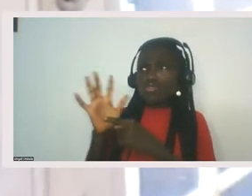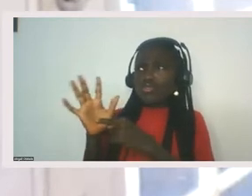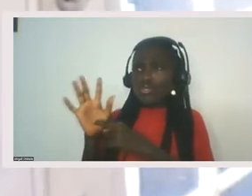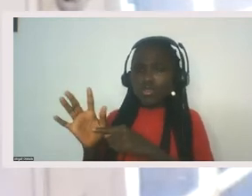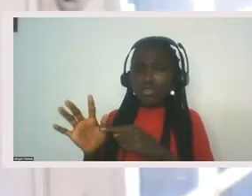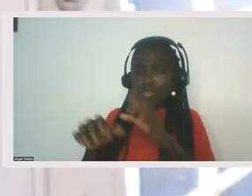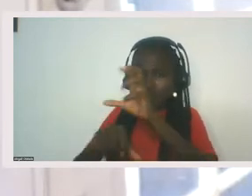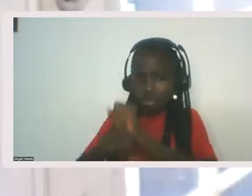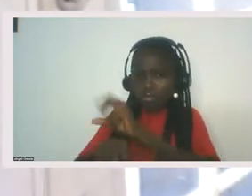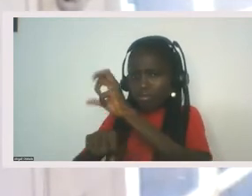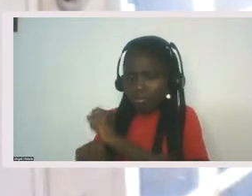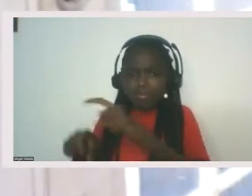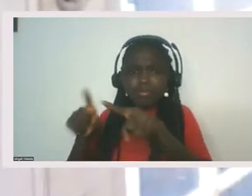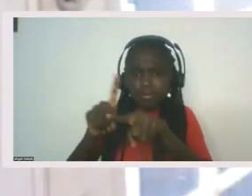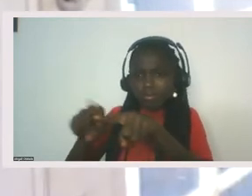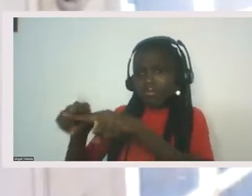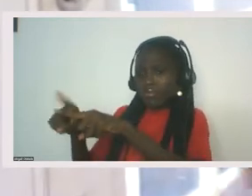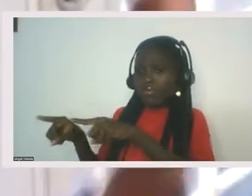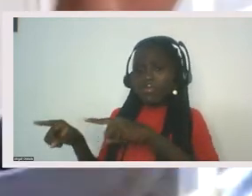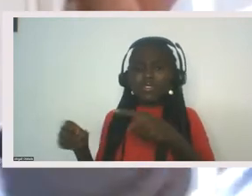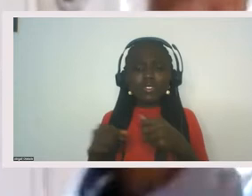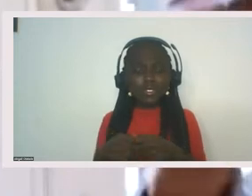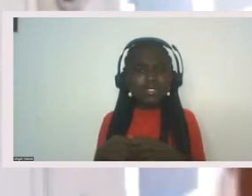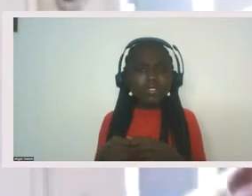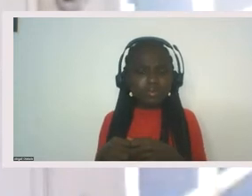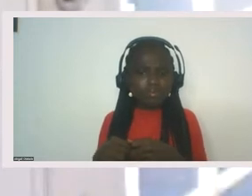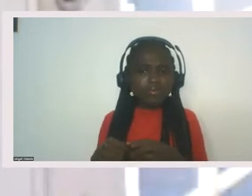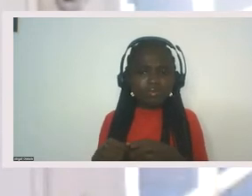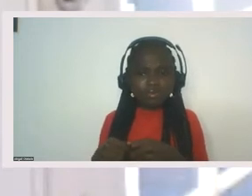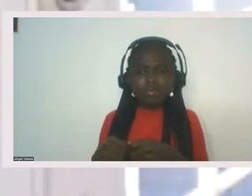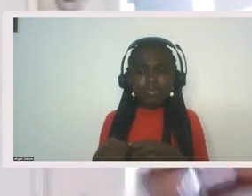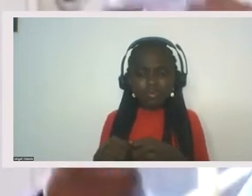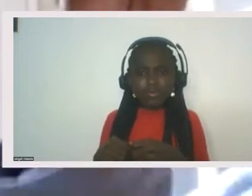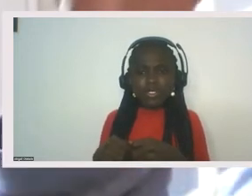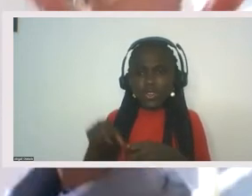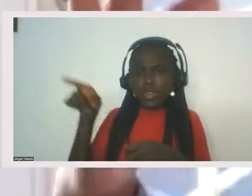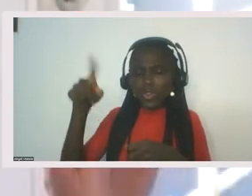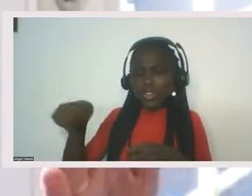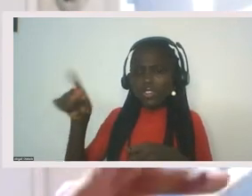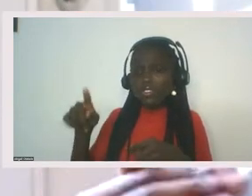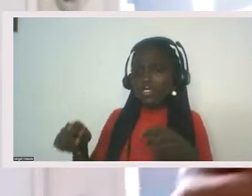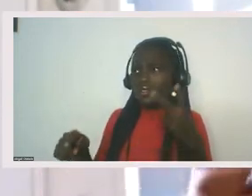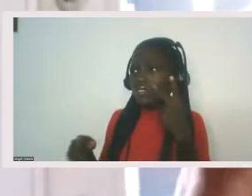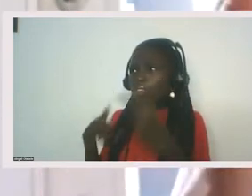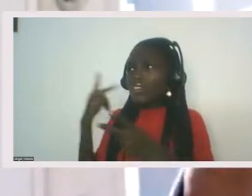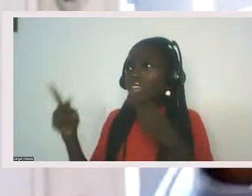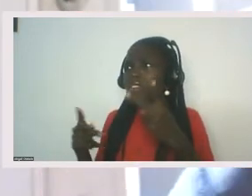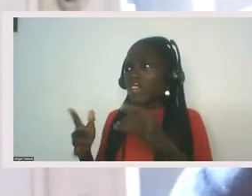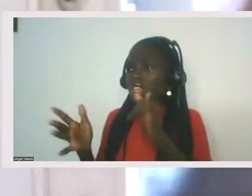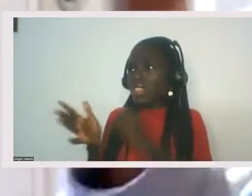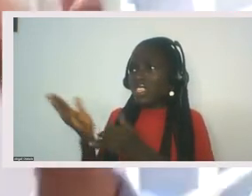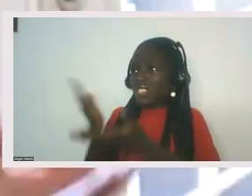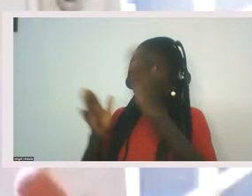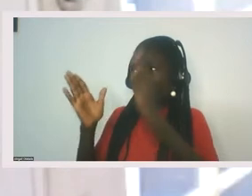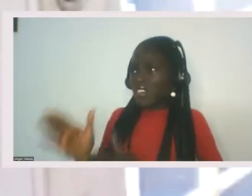uh, cultures, the original owners of this land here, and that infantilization, that servant role, that,